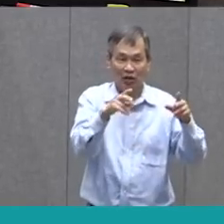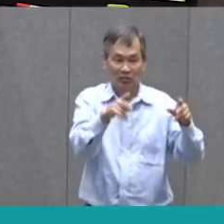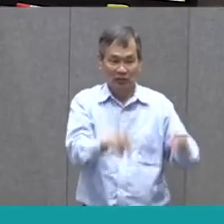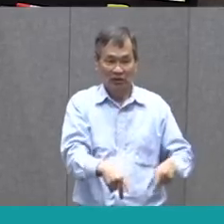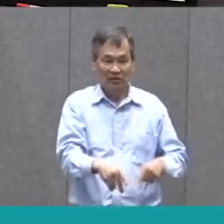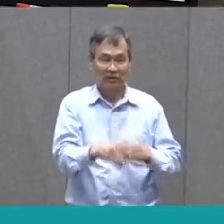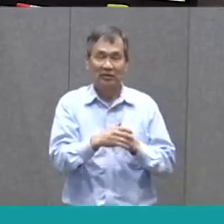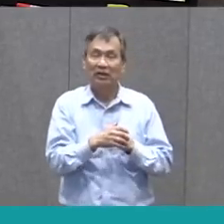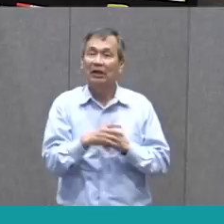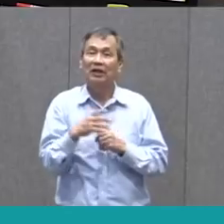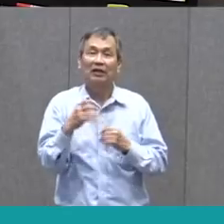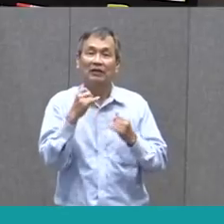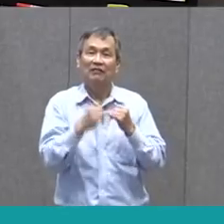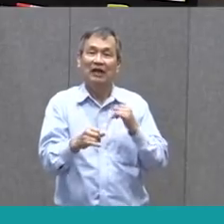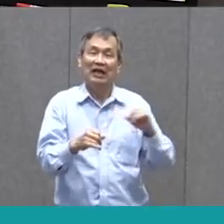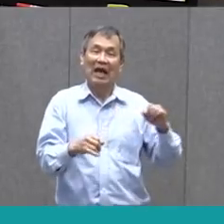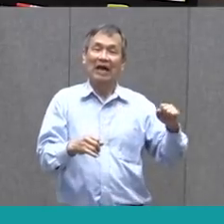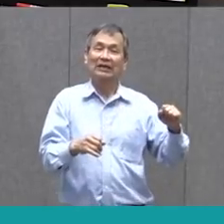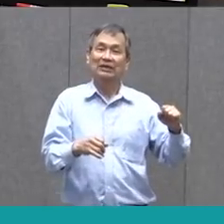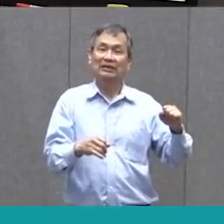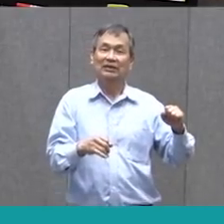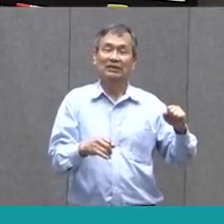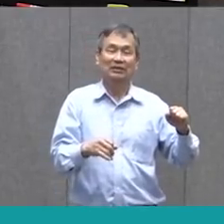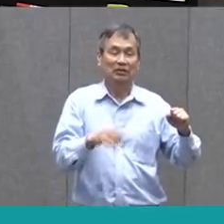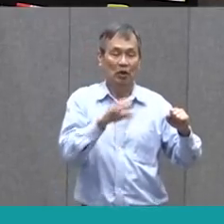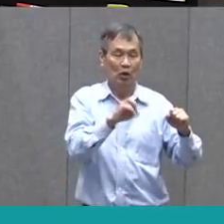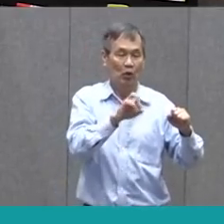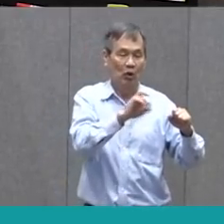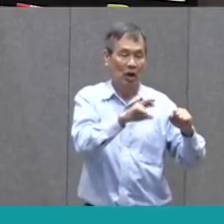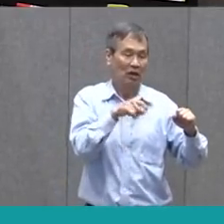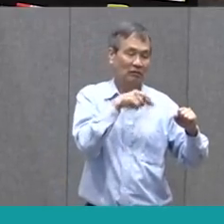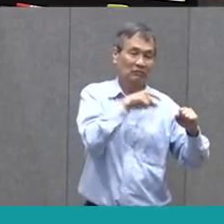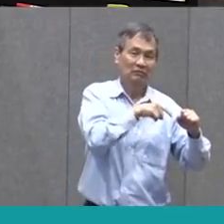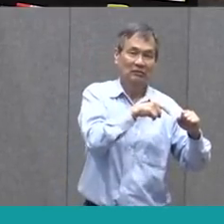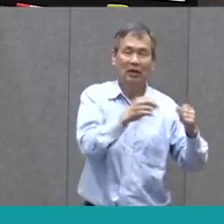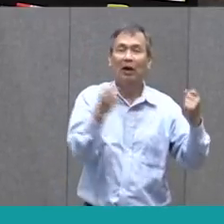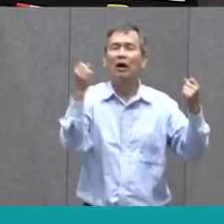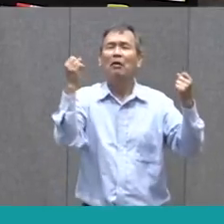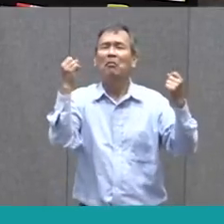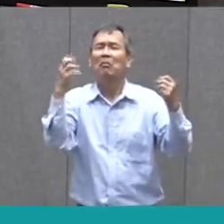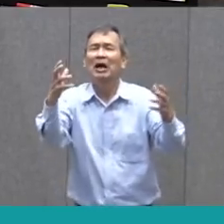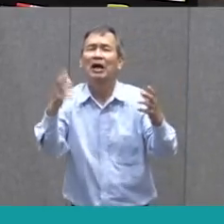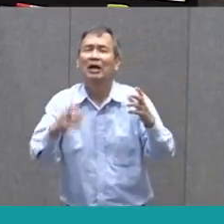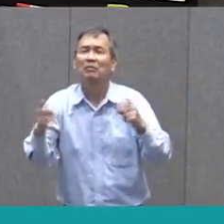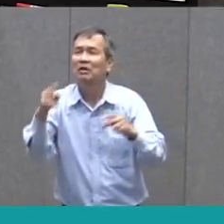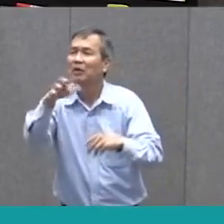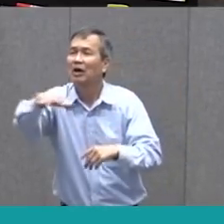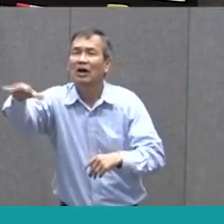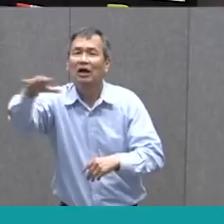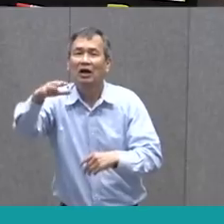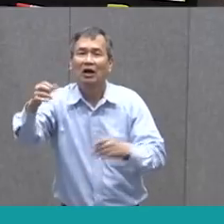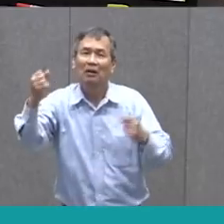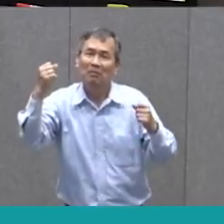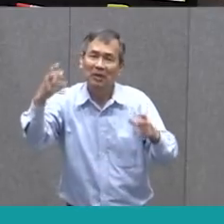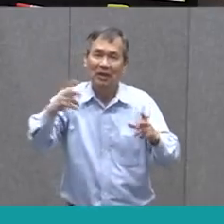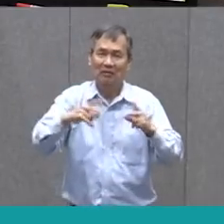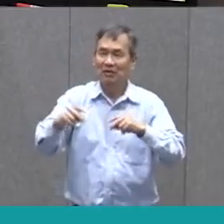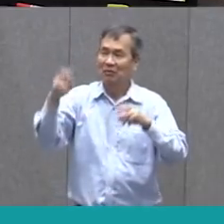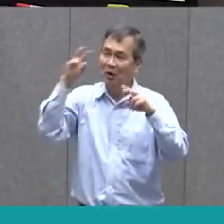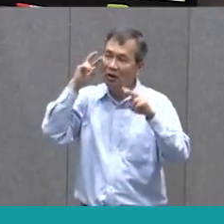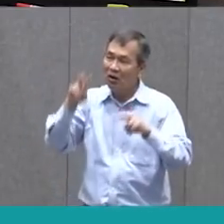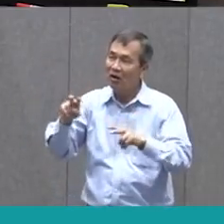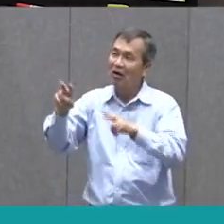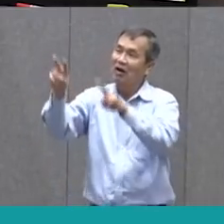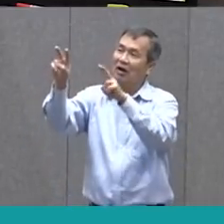And then we added an S to the end to show that there are many of those people out there. There are many admirers of you as a student. And there are many